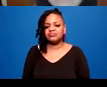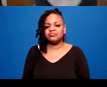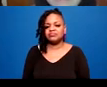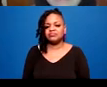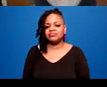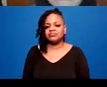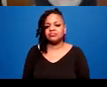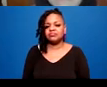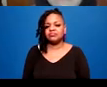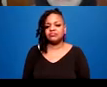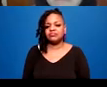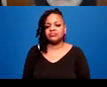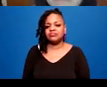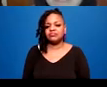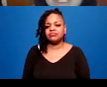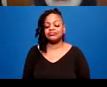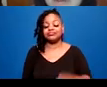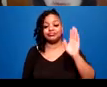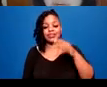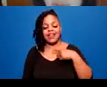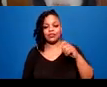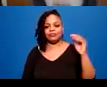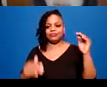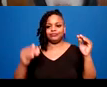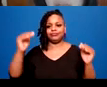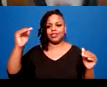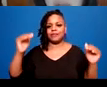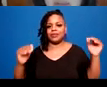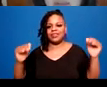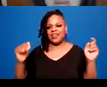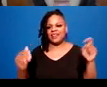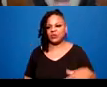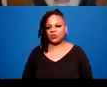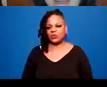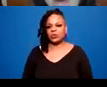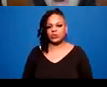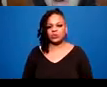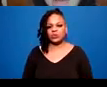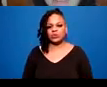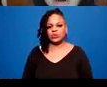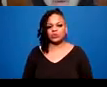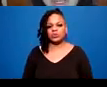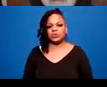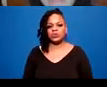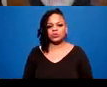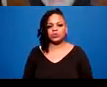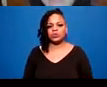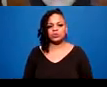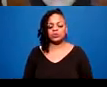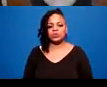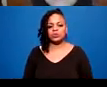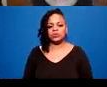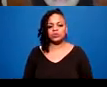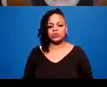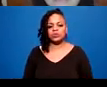balance can be focusing on your immediate community. Or narrowing that